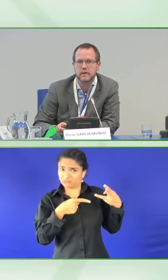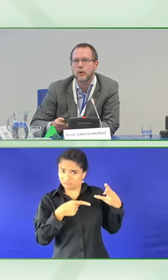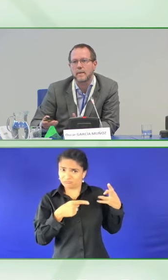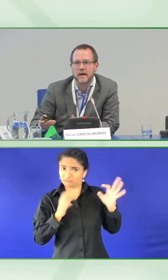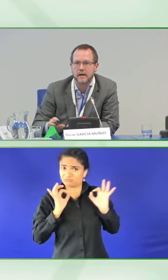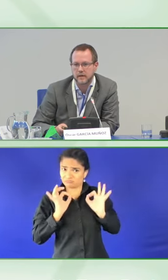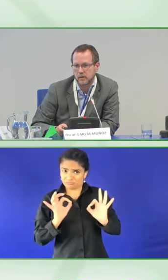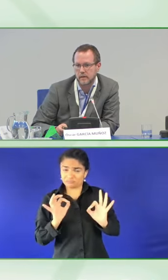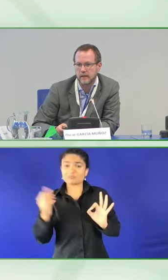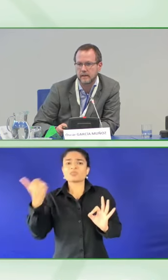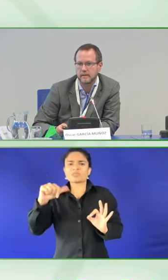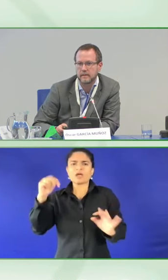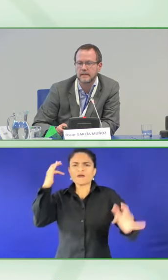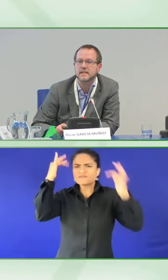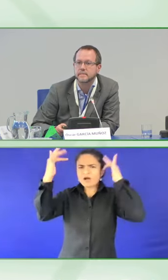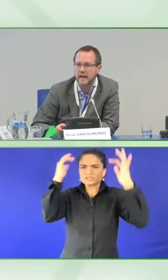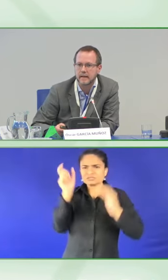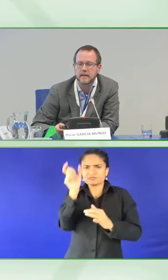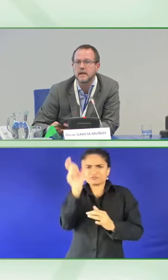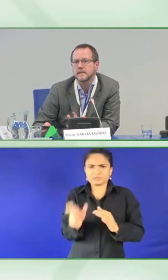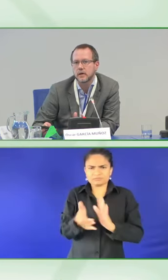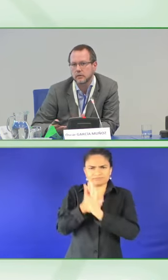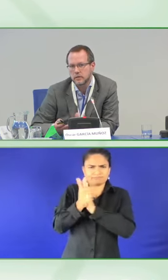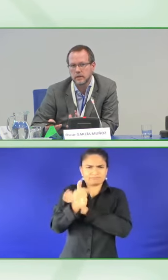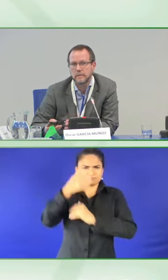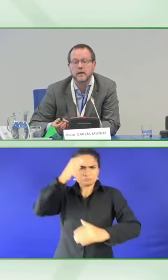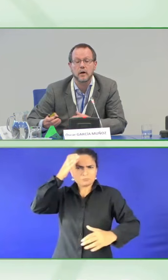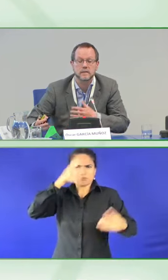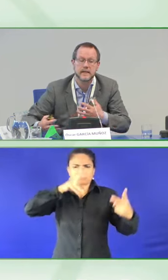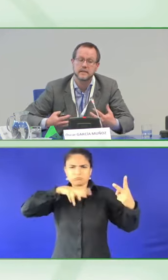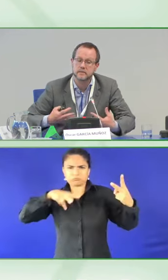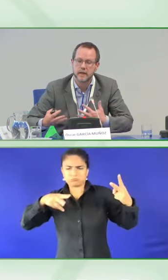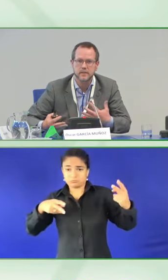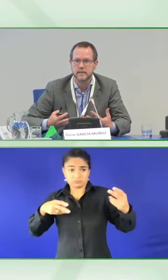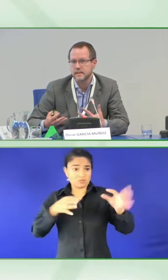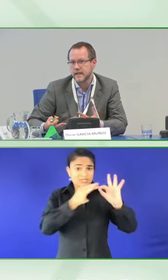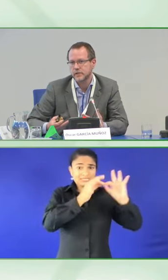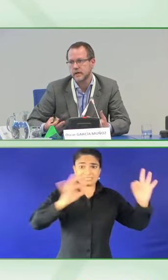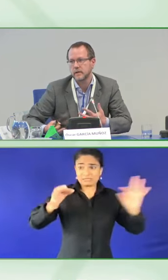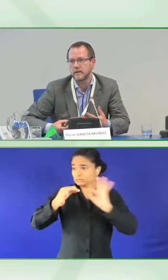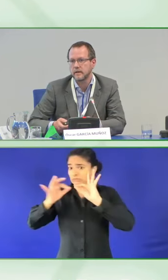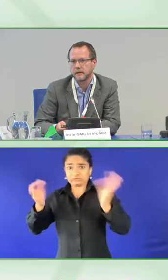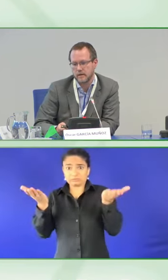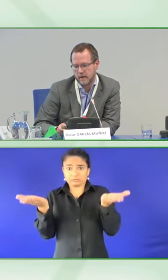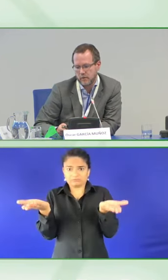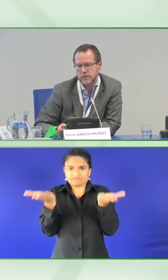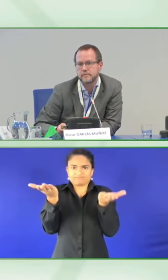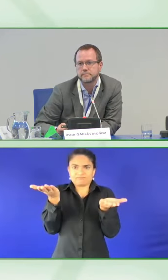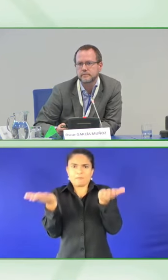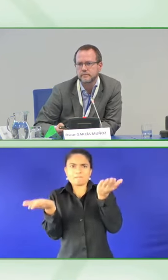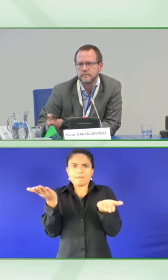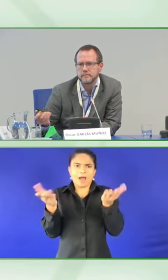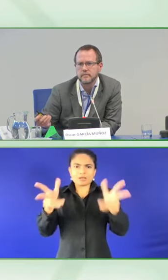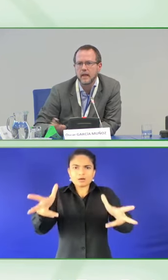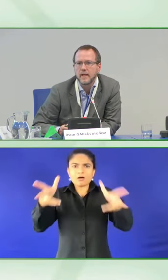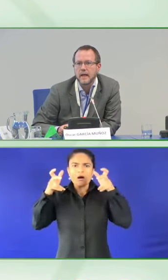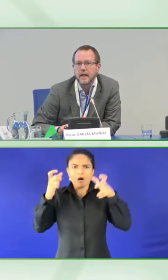in grammar and spelling. So, because the interaction is natural in the language.